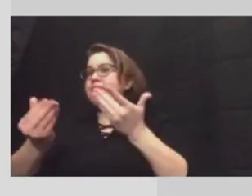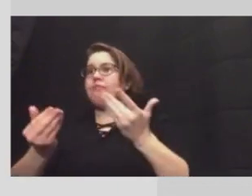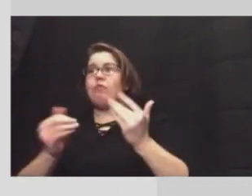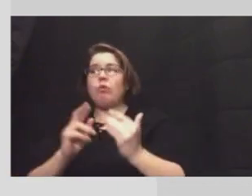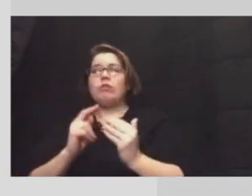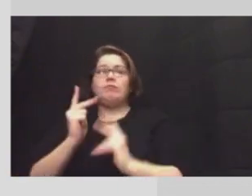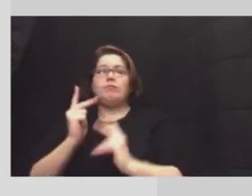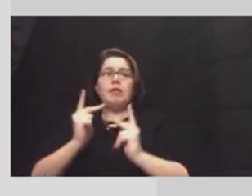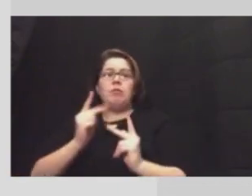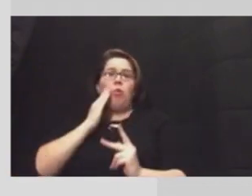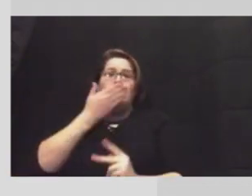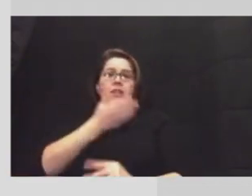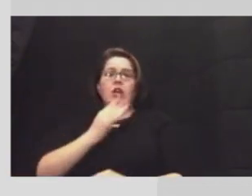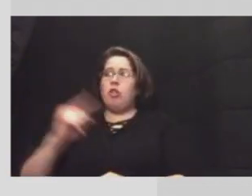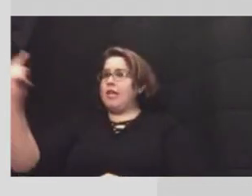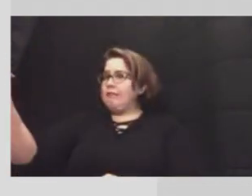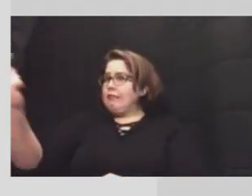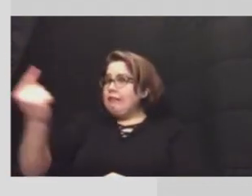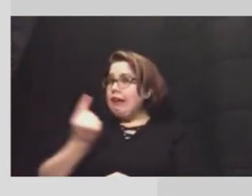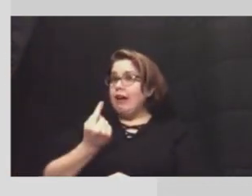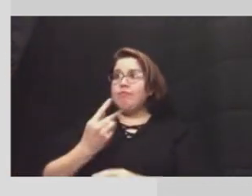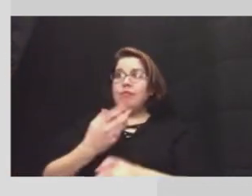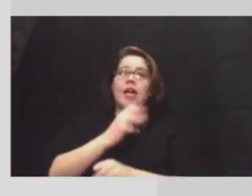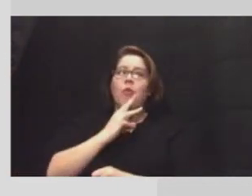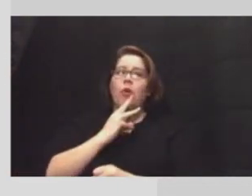come and able to get some water